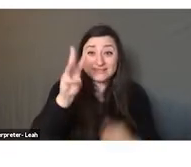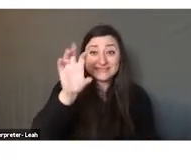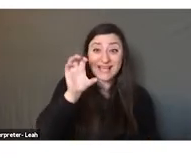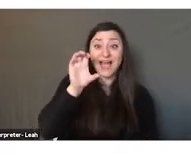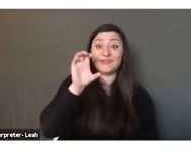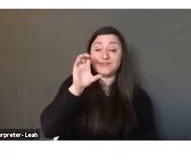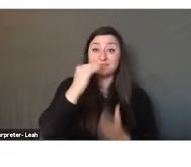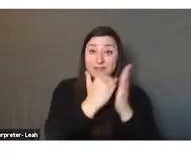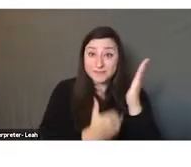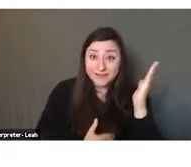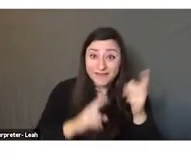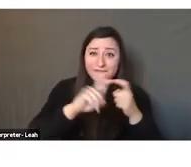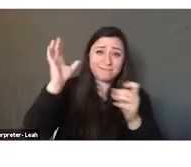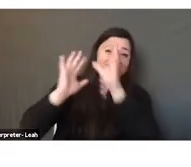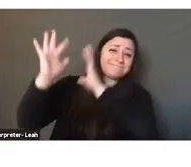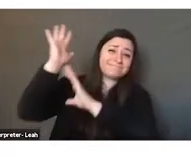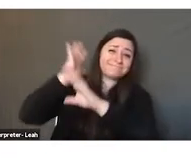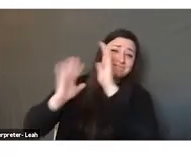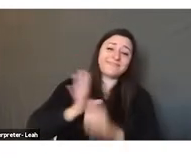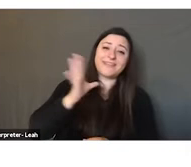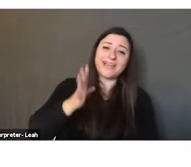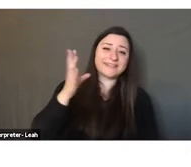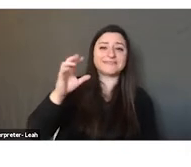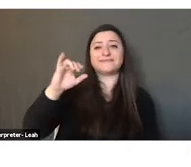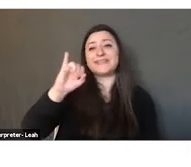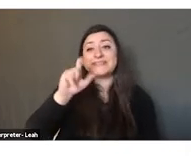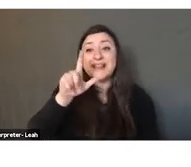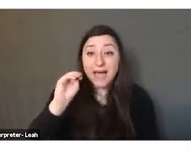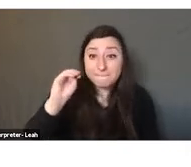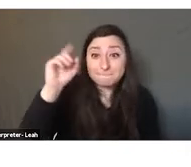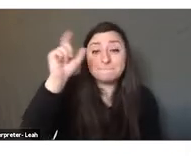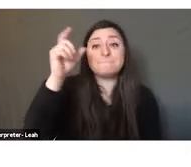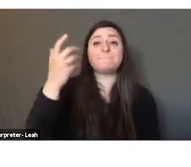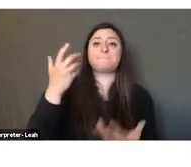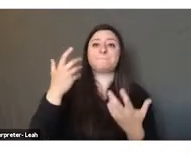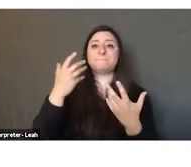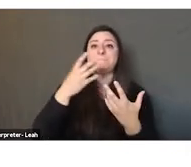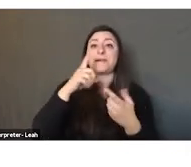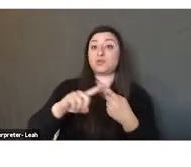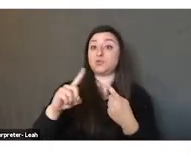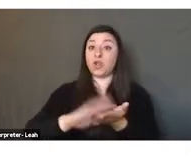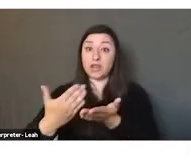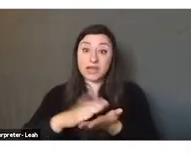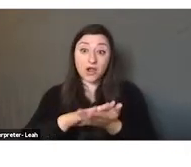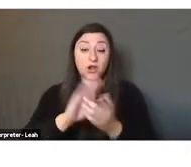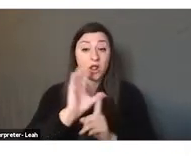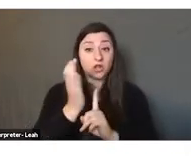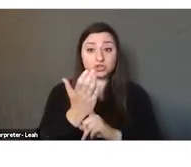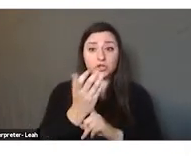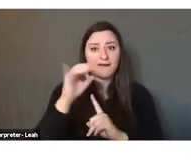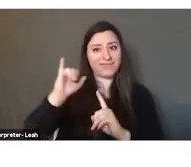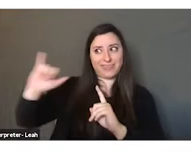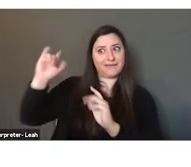from the luxurious cuisine of classical Islam is also a rare guide to the culinary culture of that